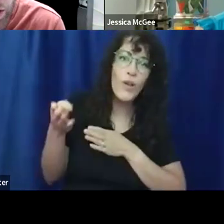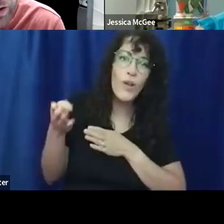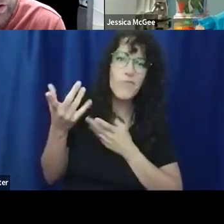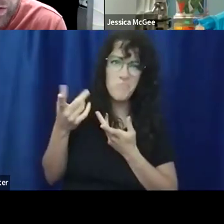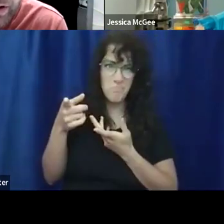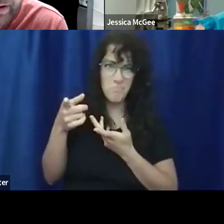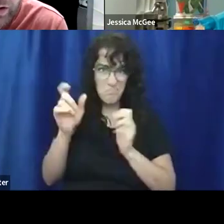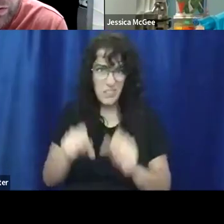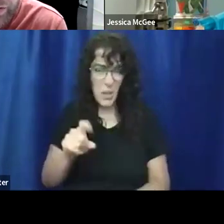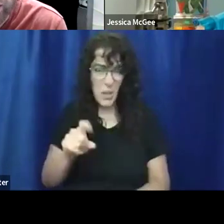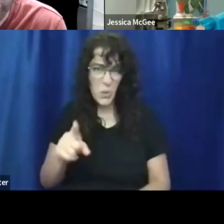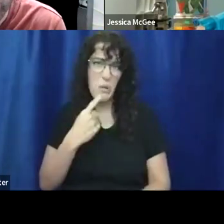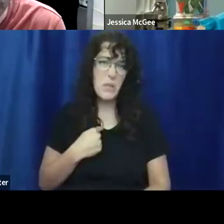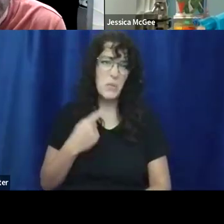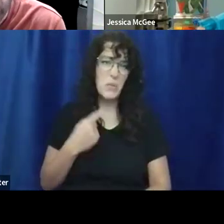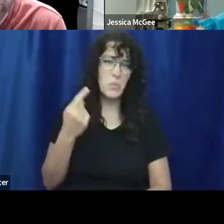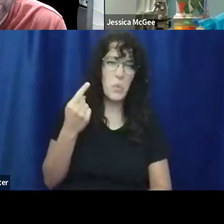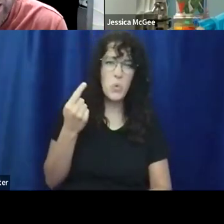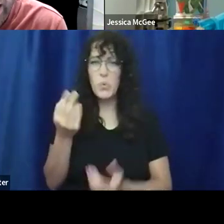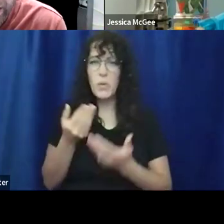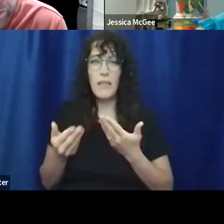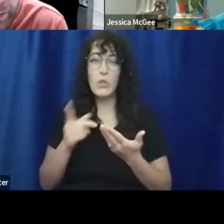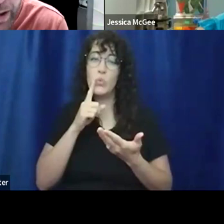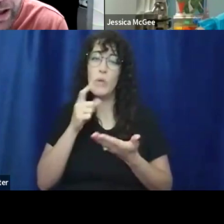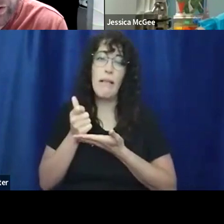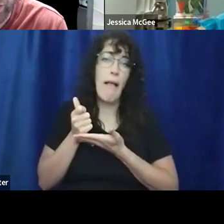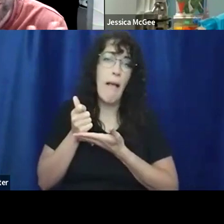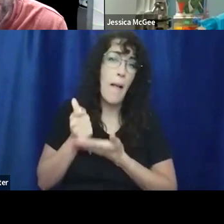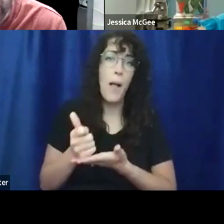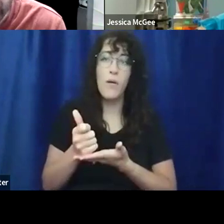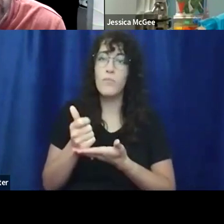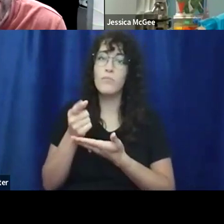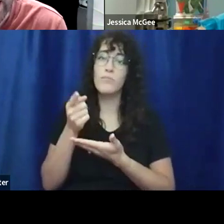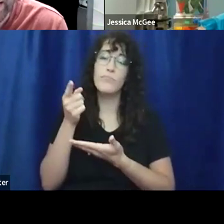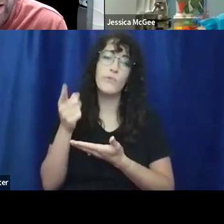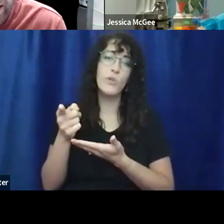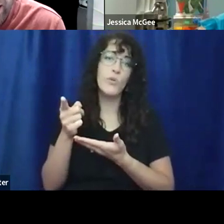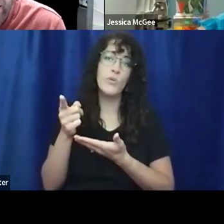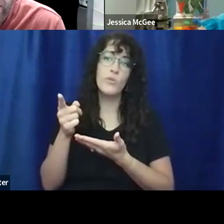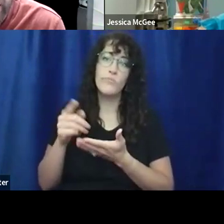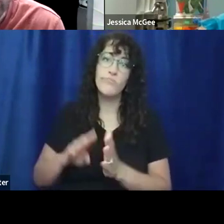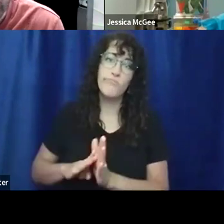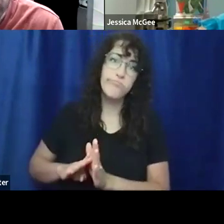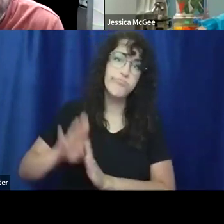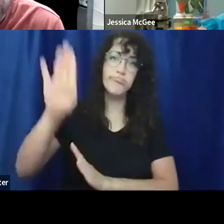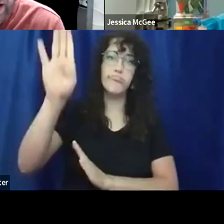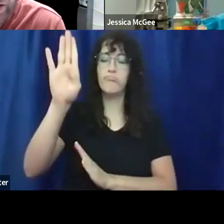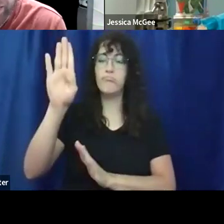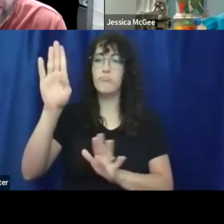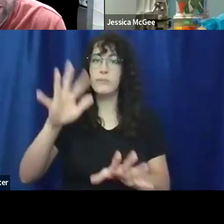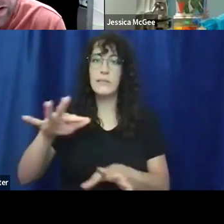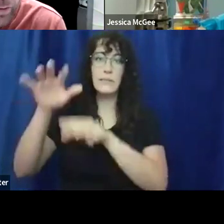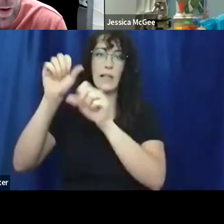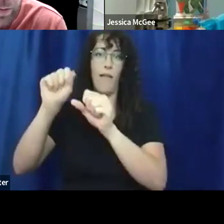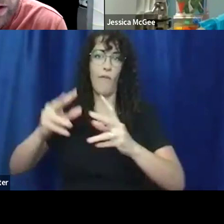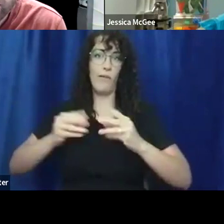know, one or two things that you felt really helped kind of propel you into that, uh, into that position. And it